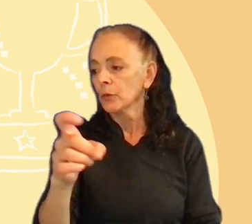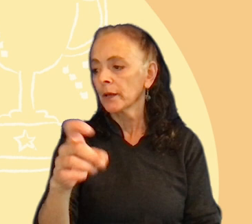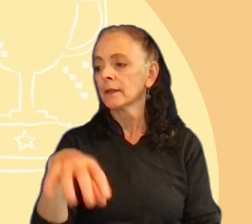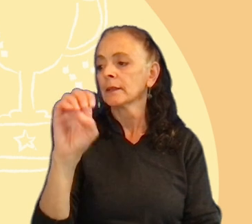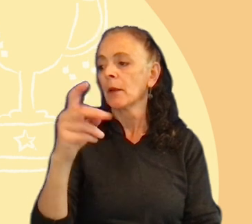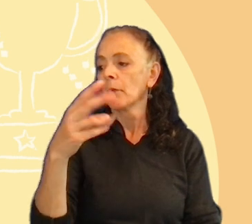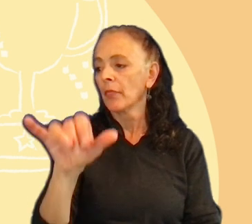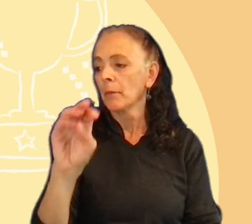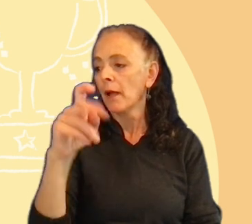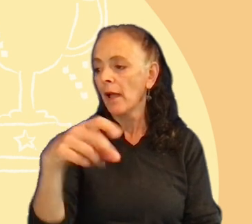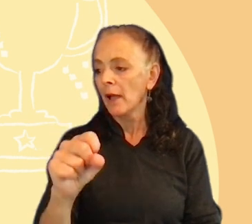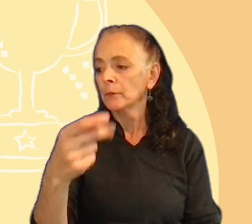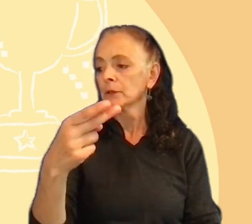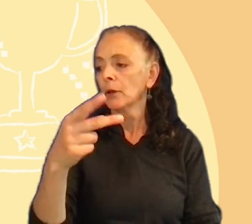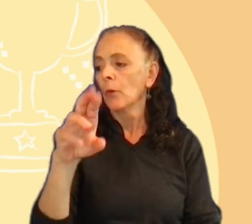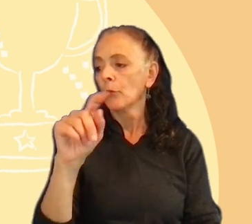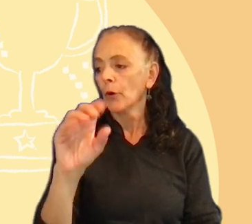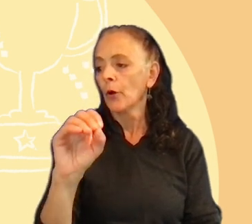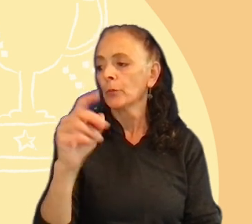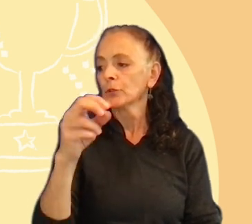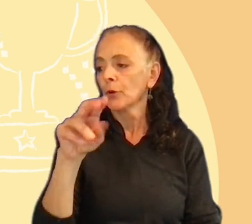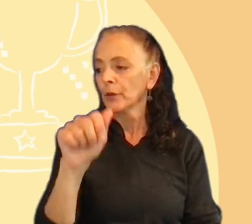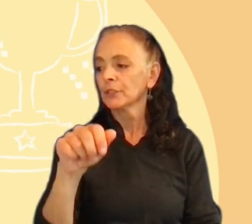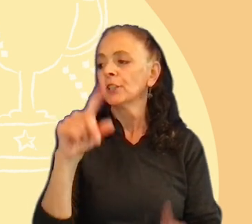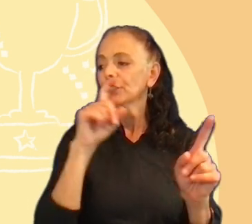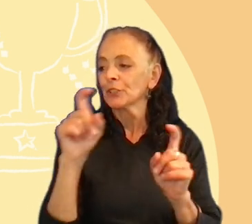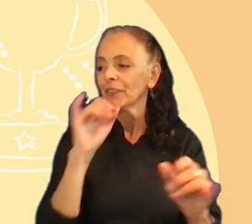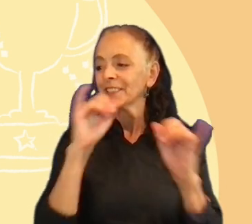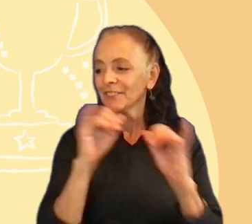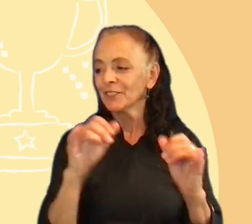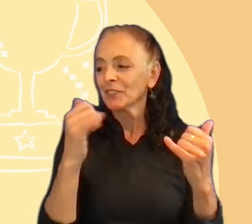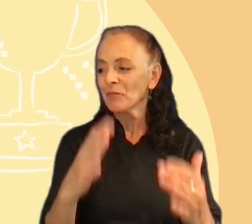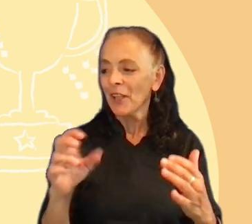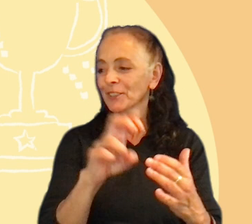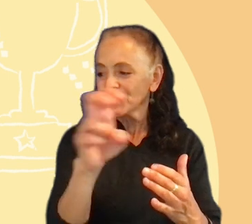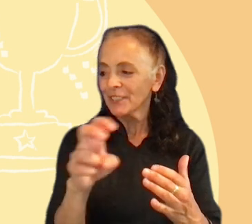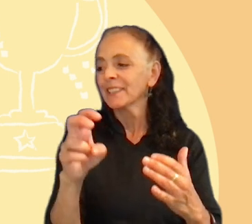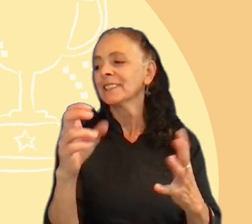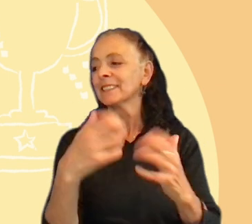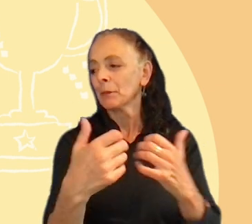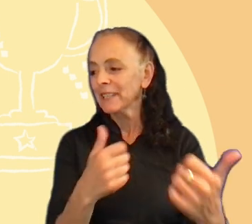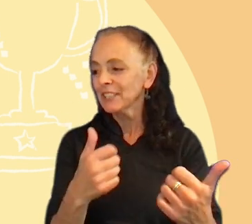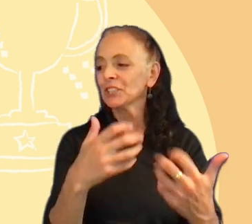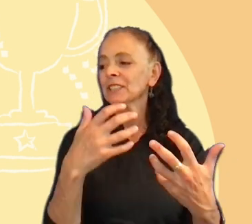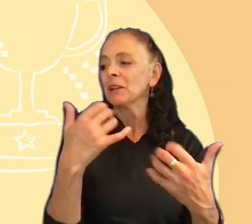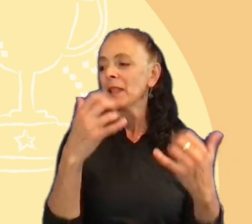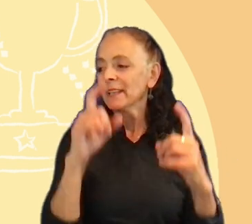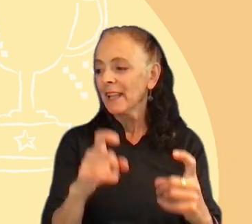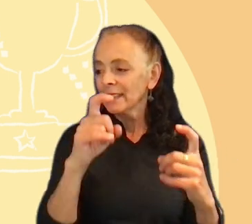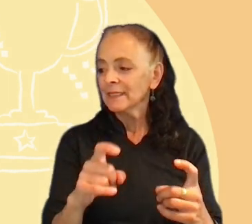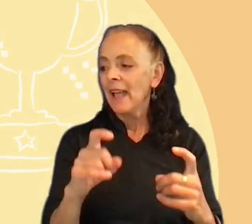maps, protopersonas, surveys, interviews, player journeys, player segmentations, playtests, how my wish, and lessons